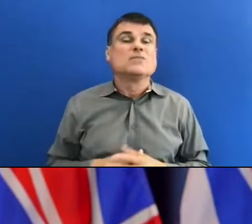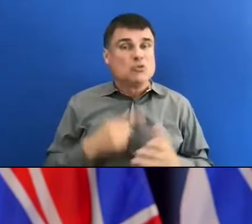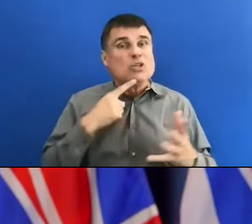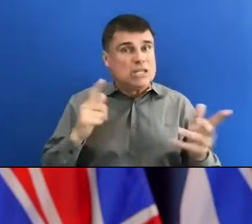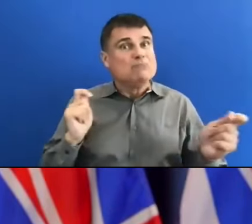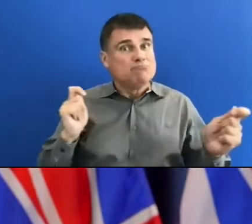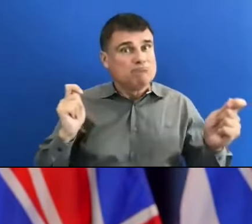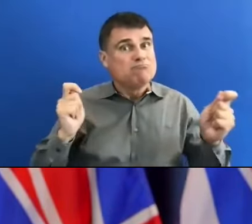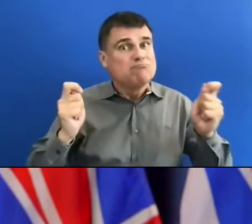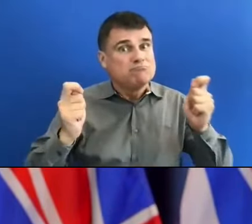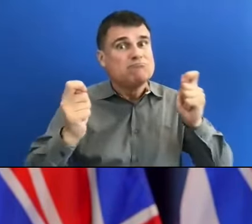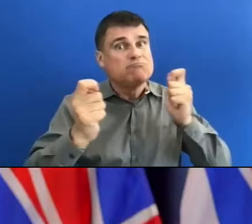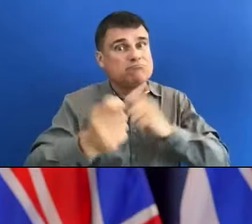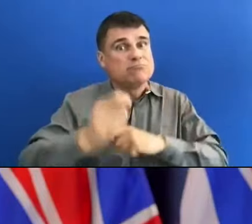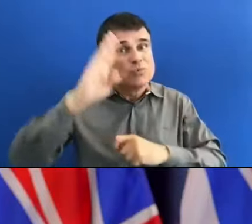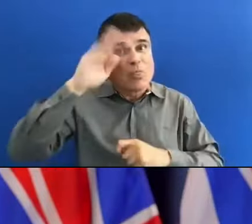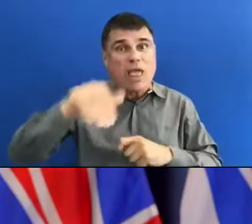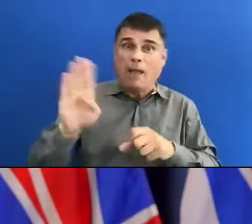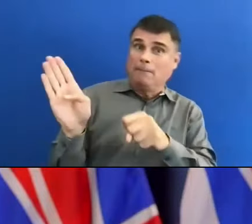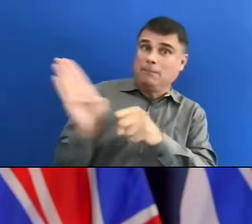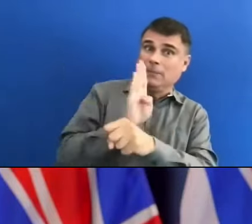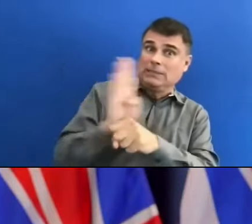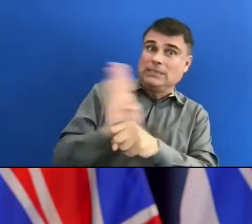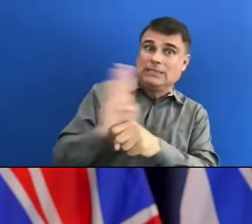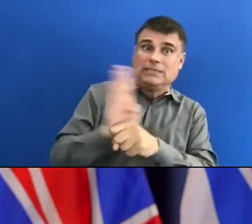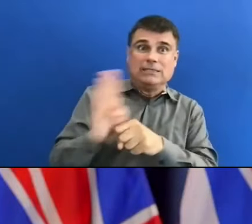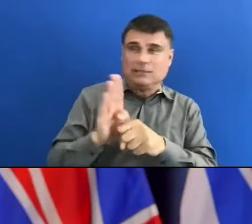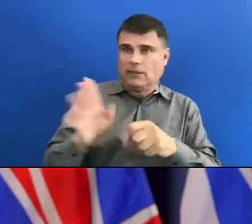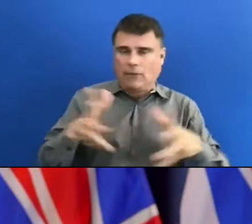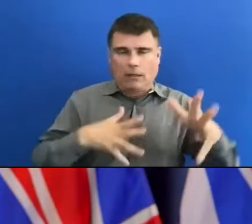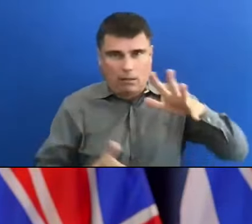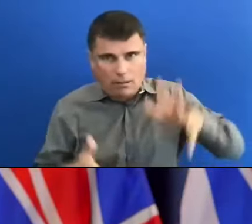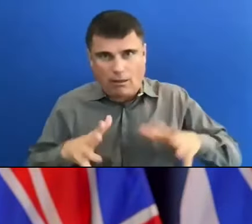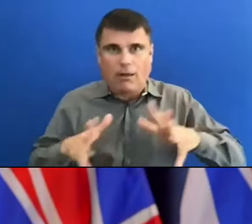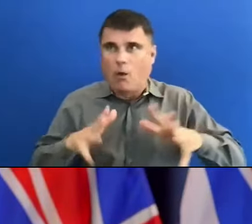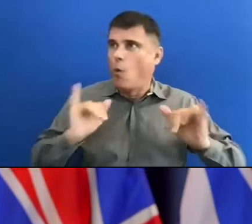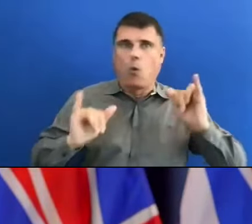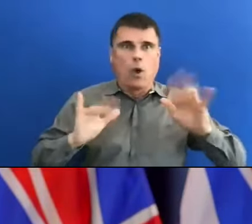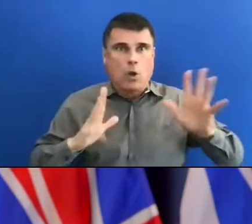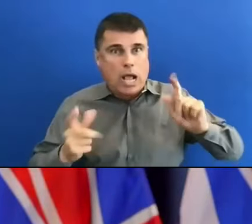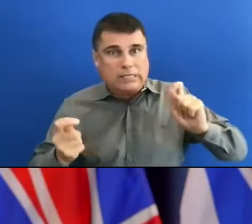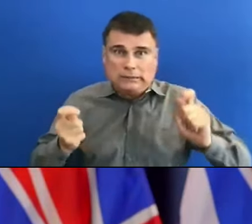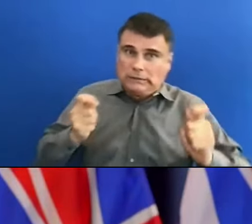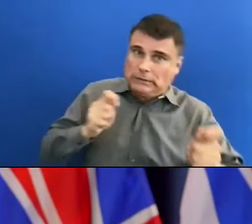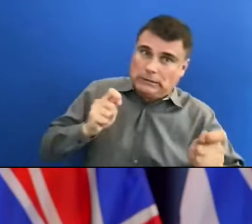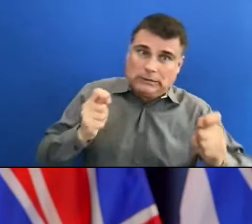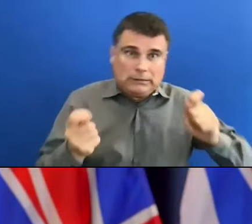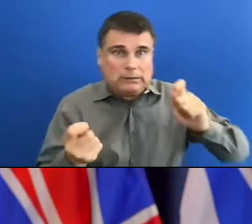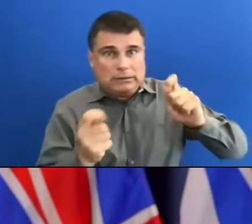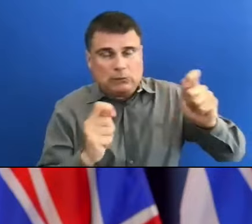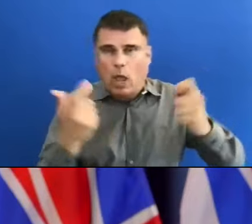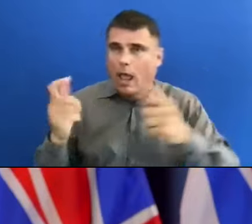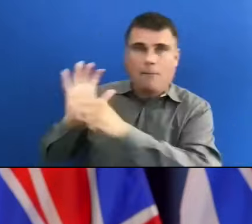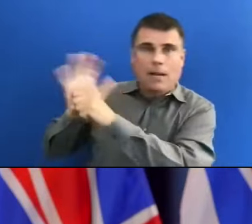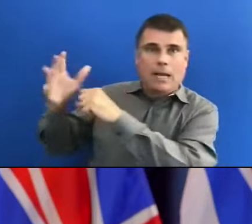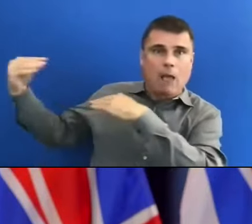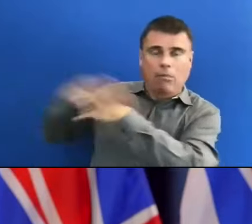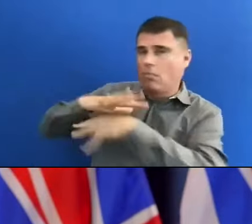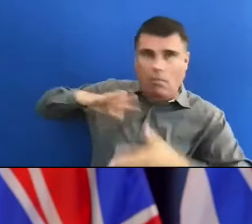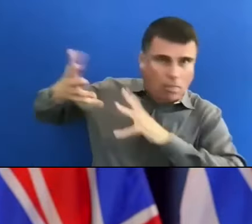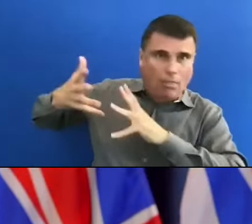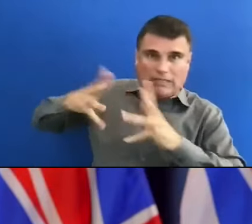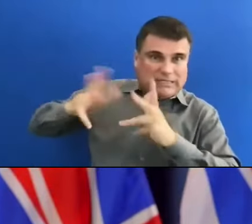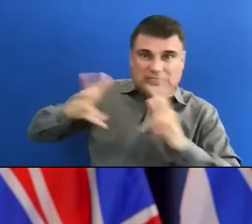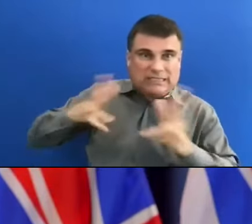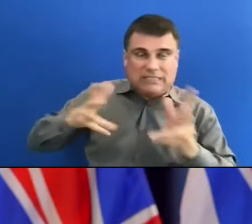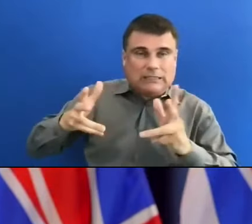through the pandemic. And this will be another transition for them. Each business will be doing this at their